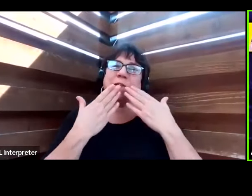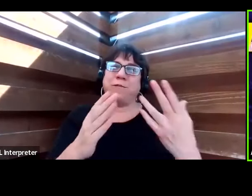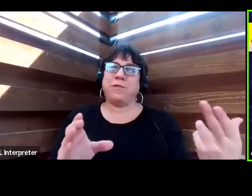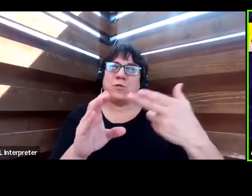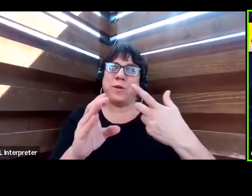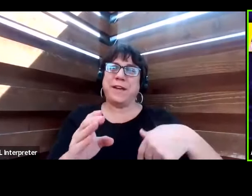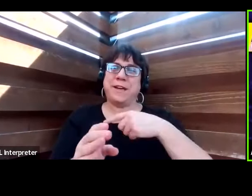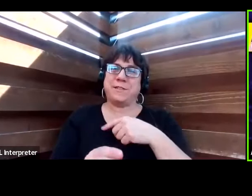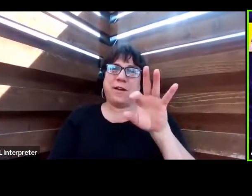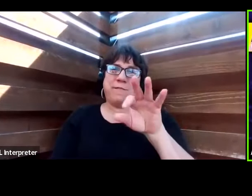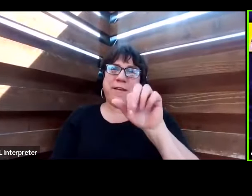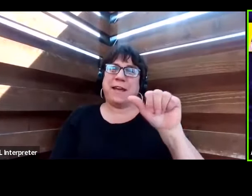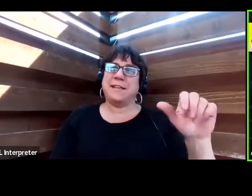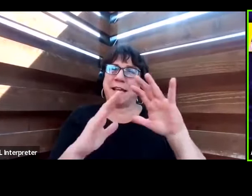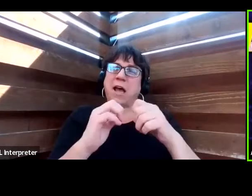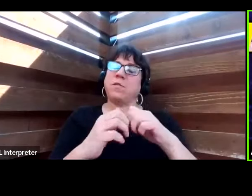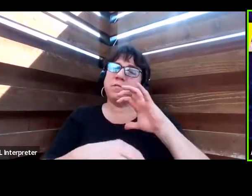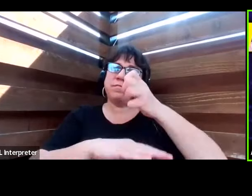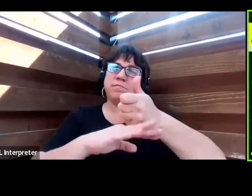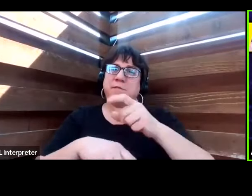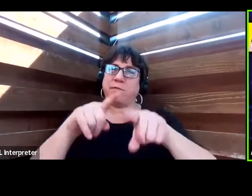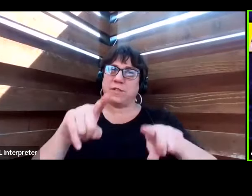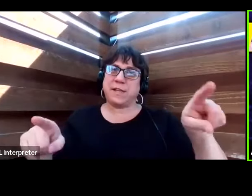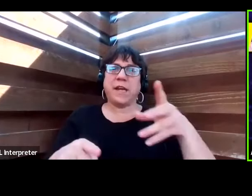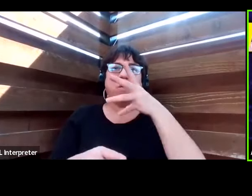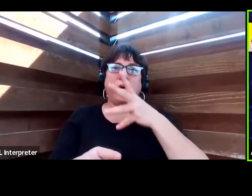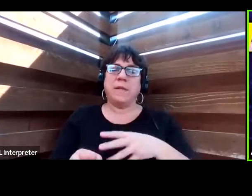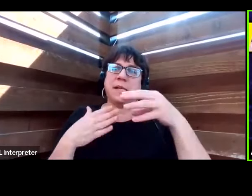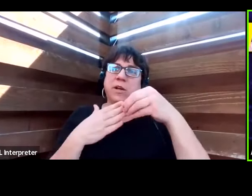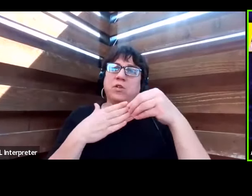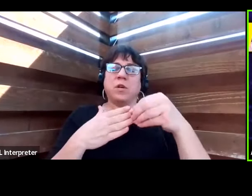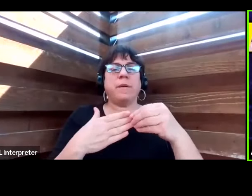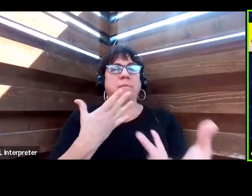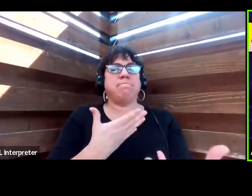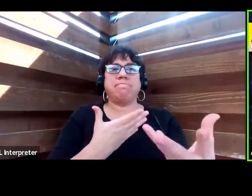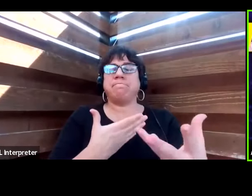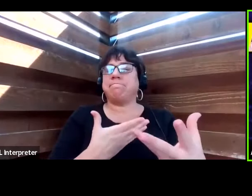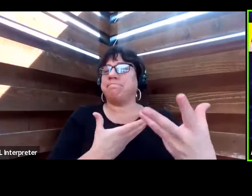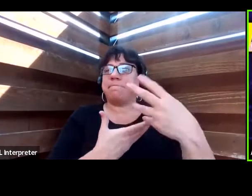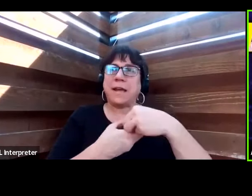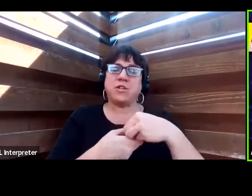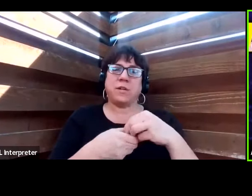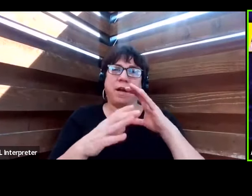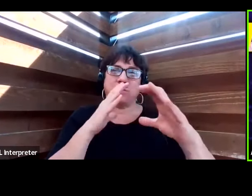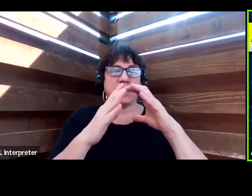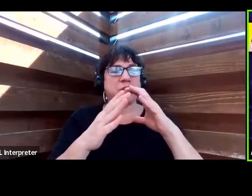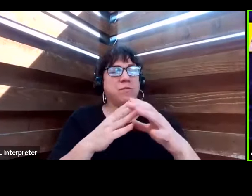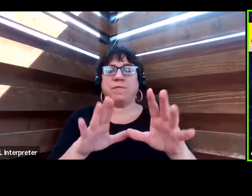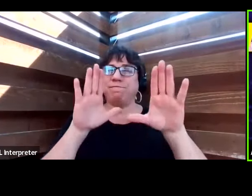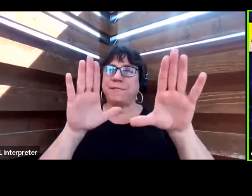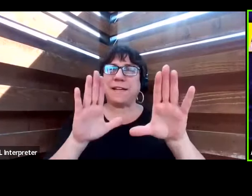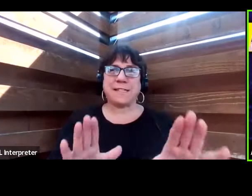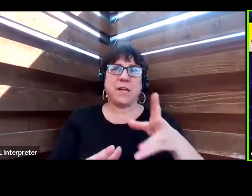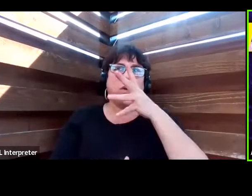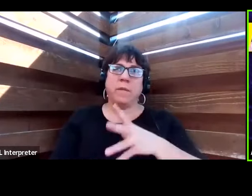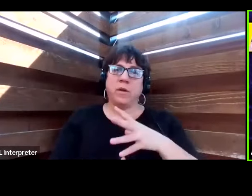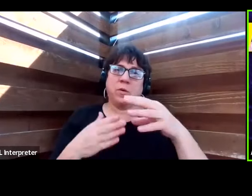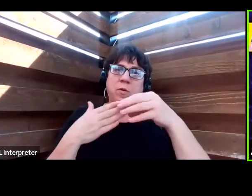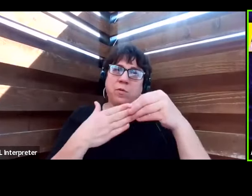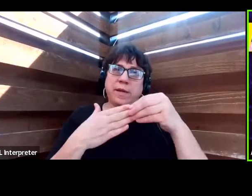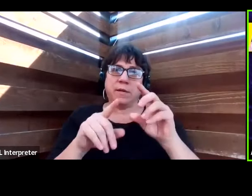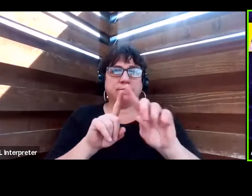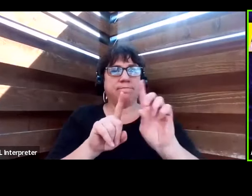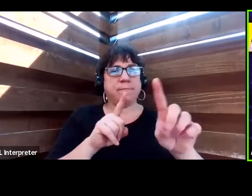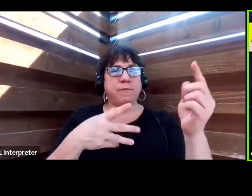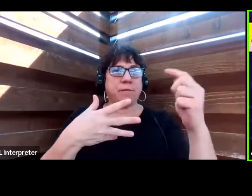Leadership. This is going to be an engaging conversation with dynamic women who lead in various functions